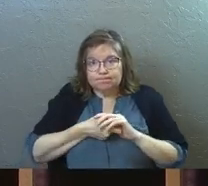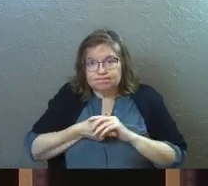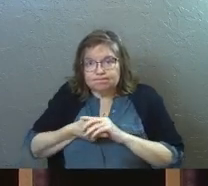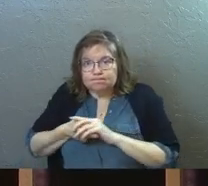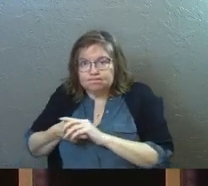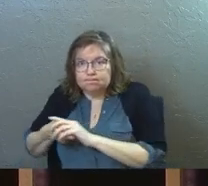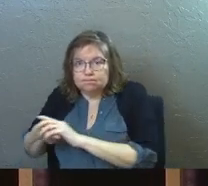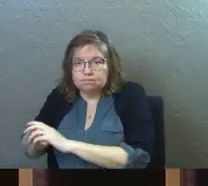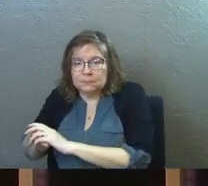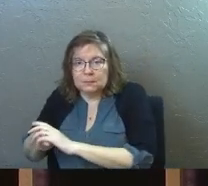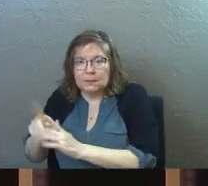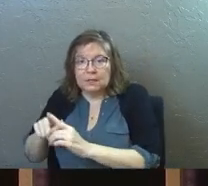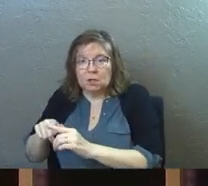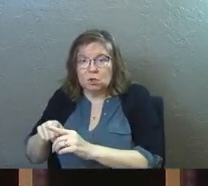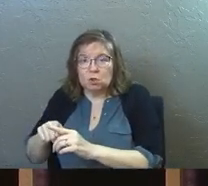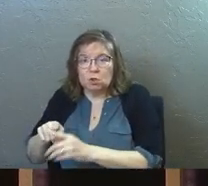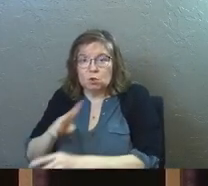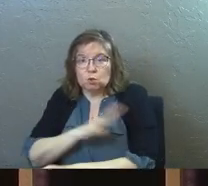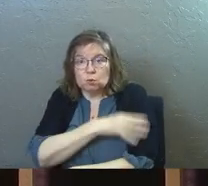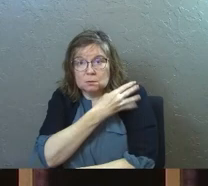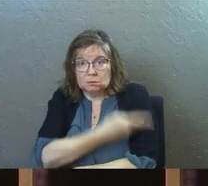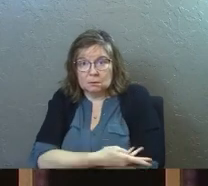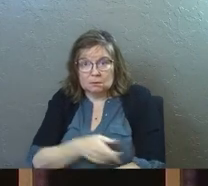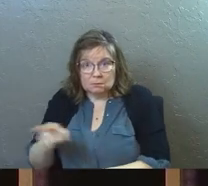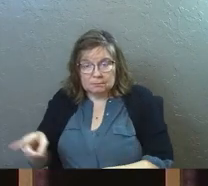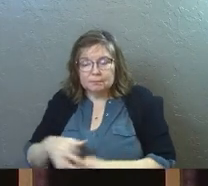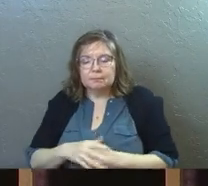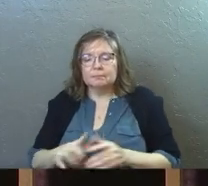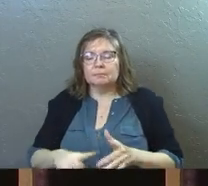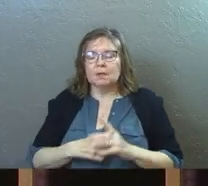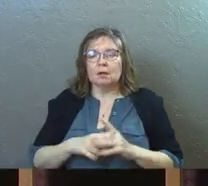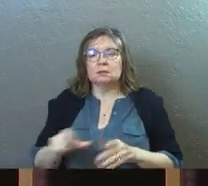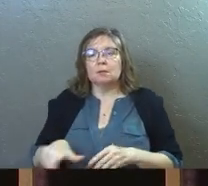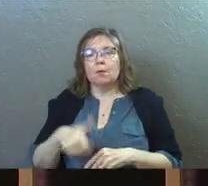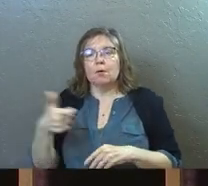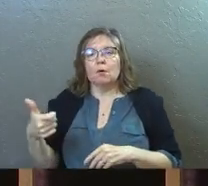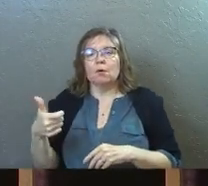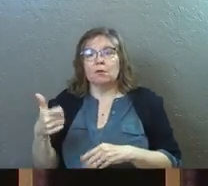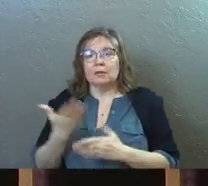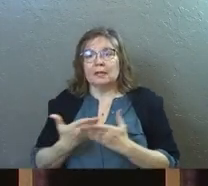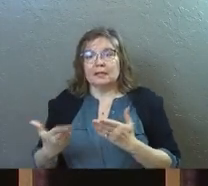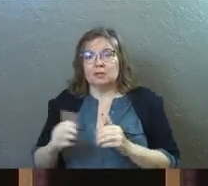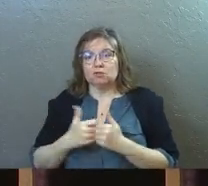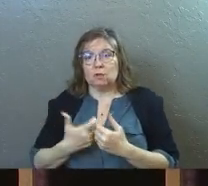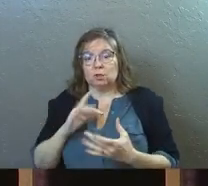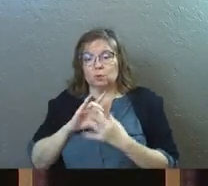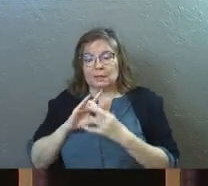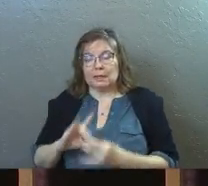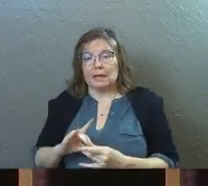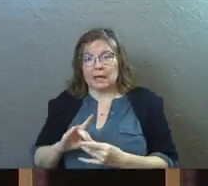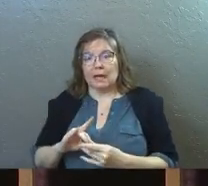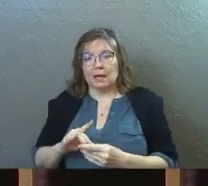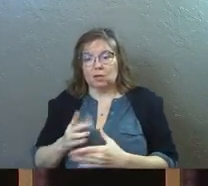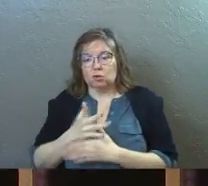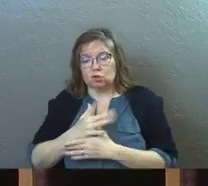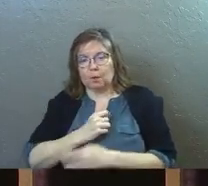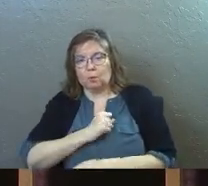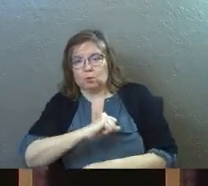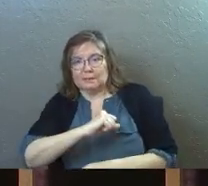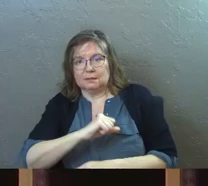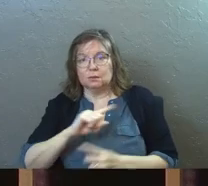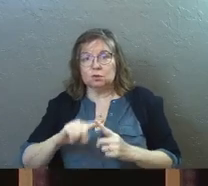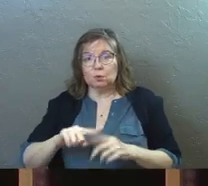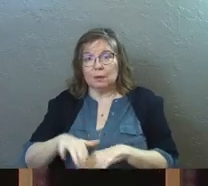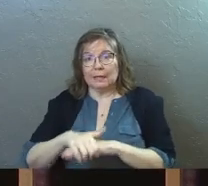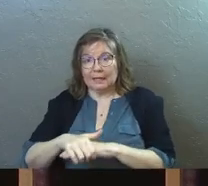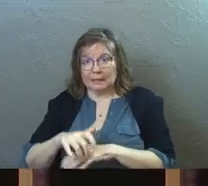Germany into Switzerland, started some other things trying to connect German resistance to